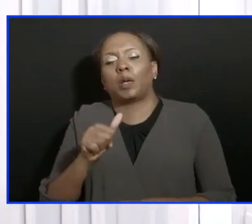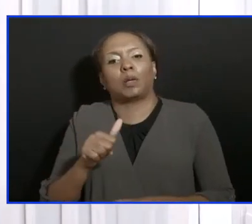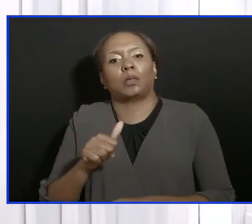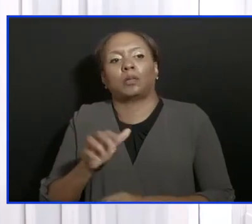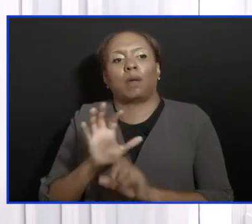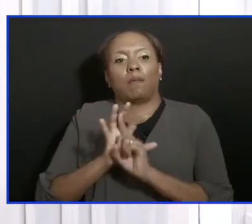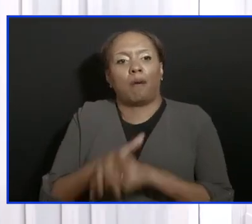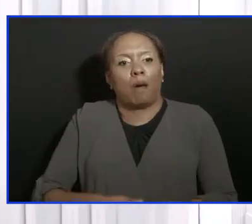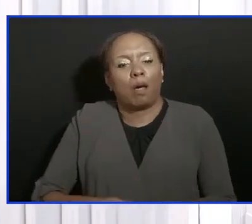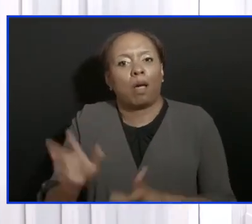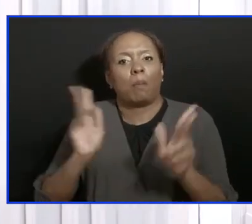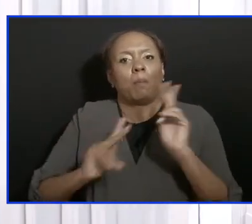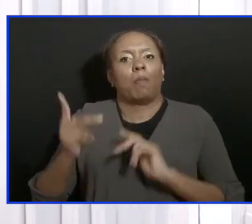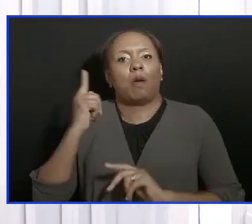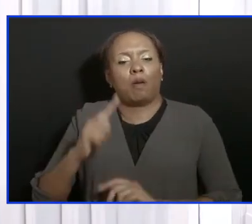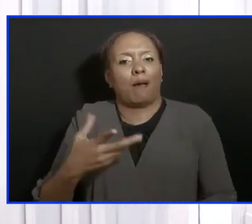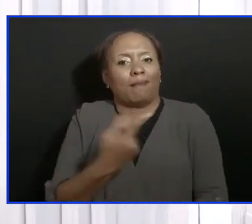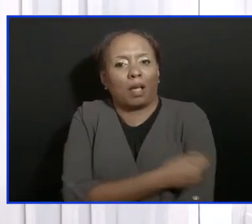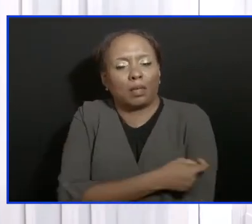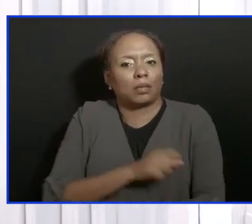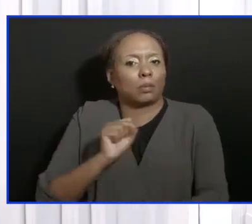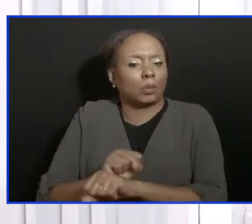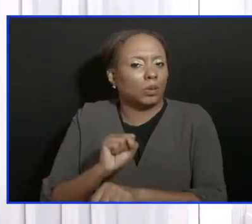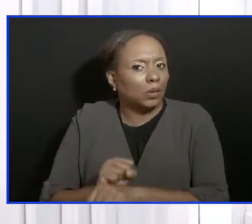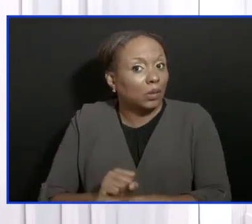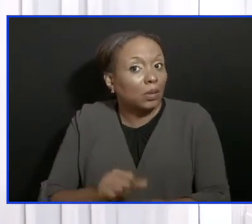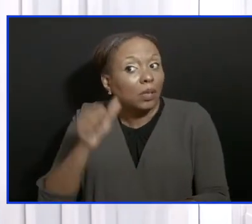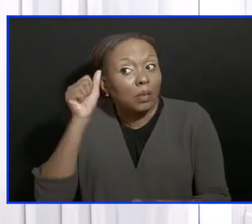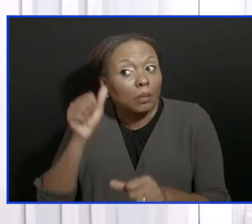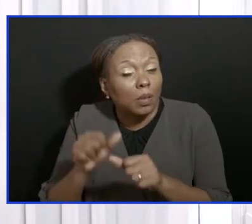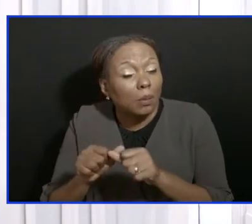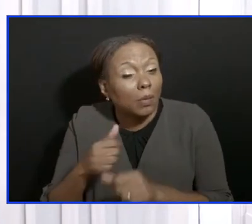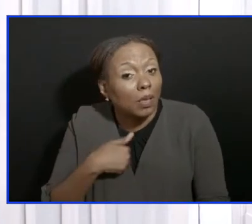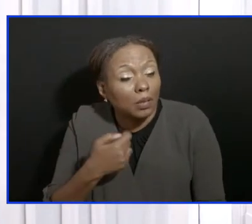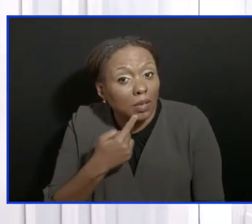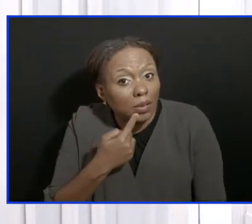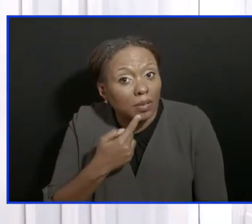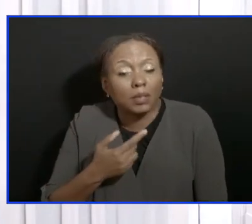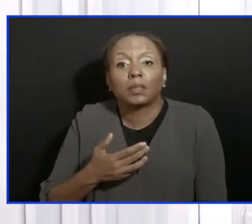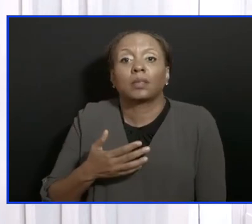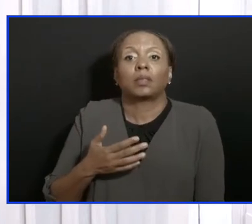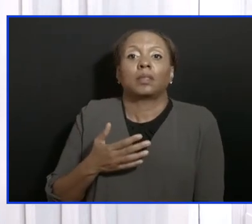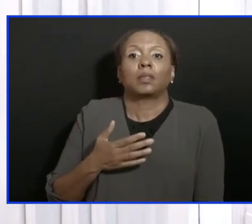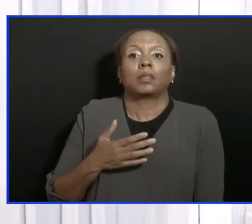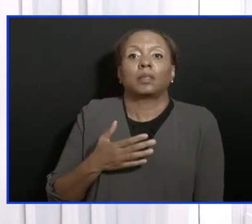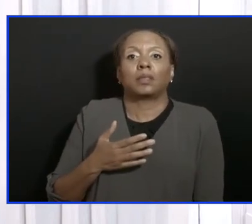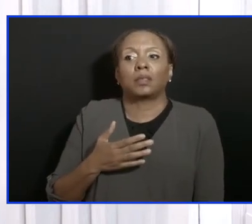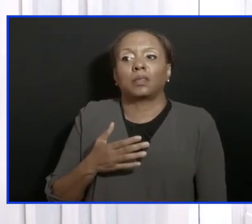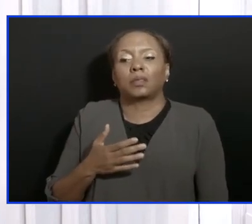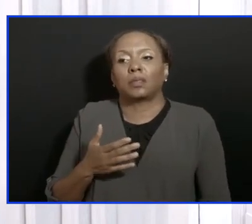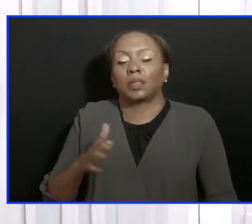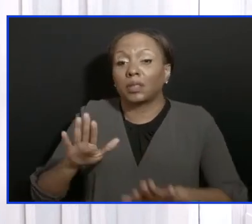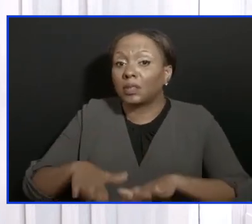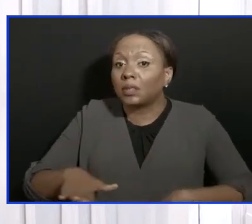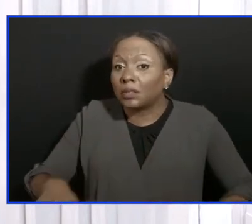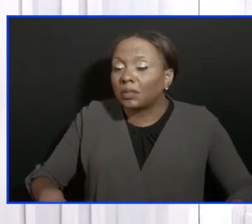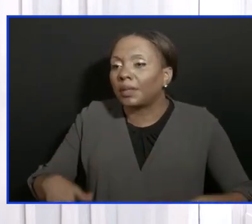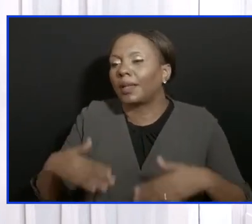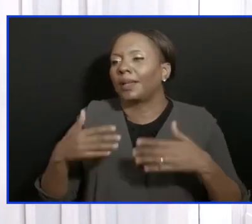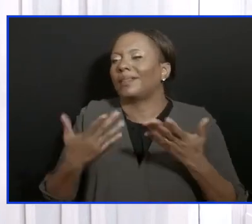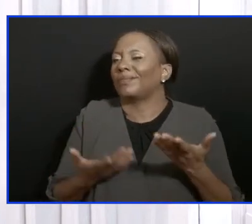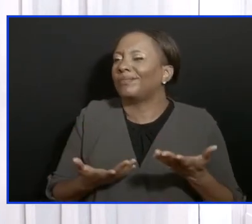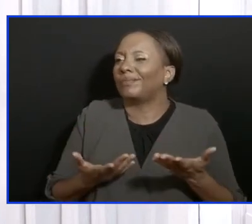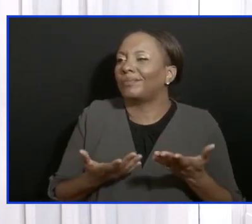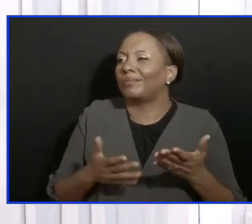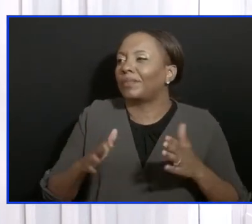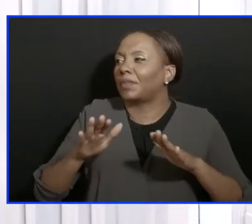And if you recall from downstairs, when we were downstairs, I made the point that children, I can't promise you with children because children,